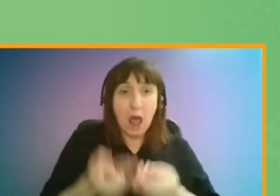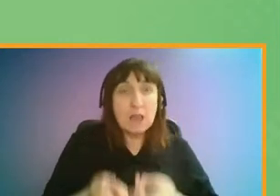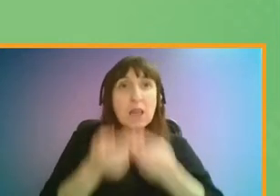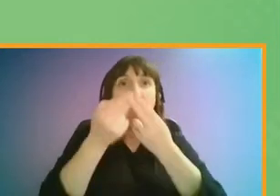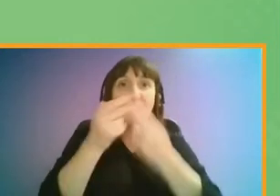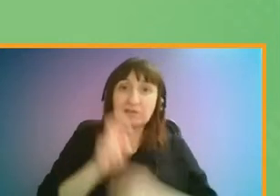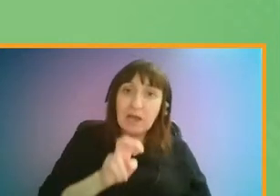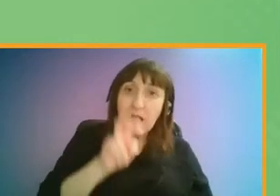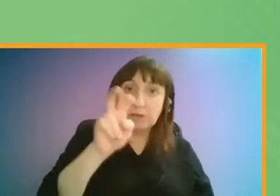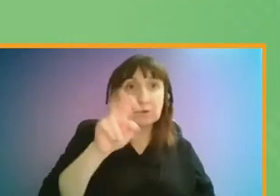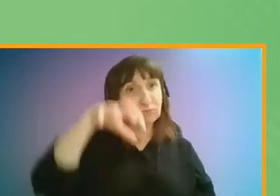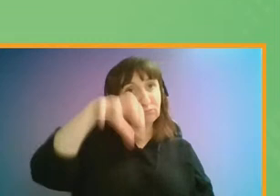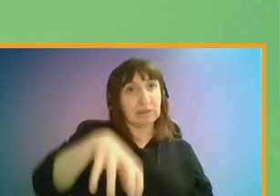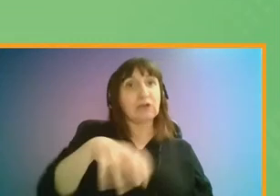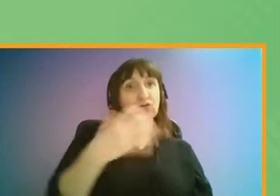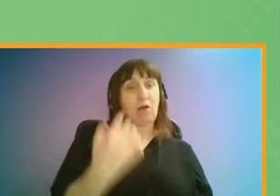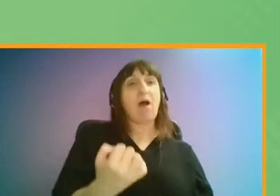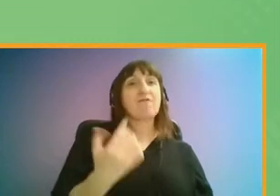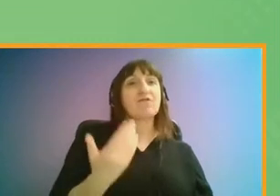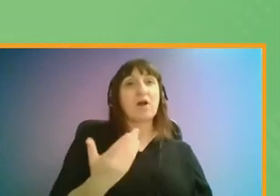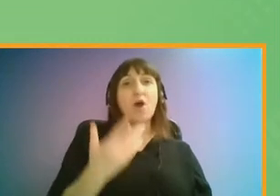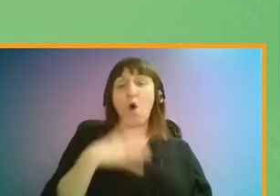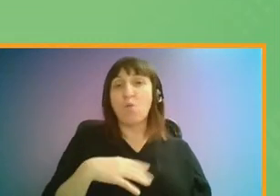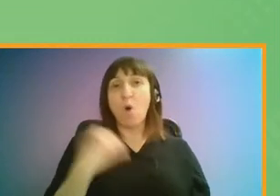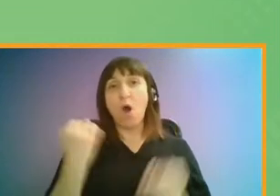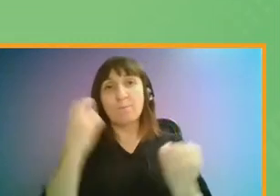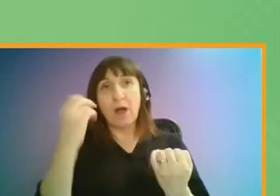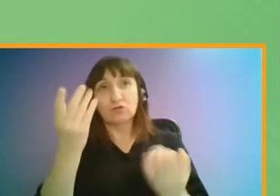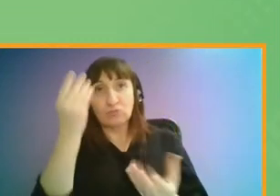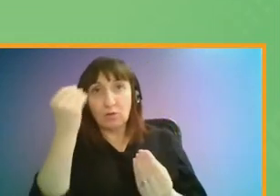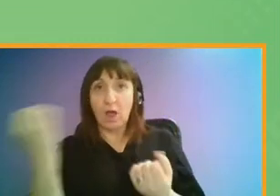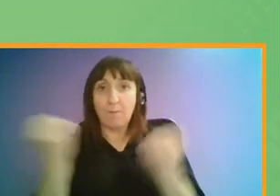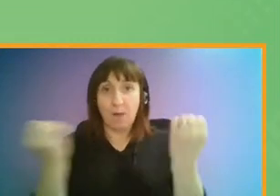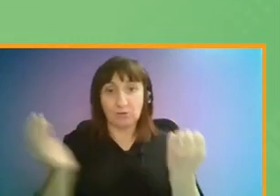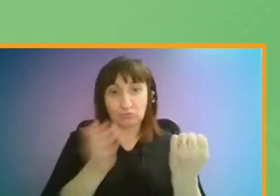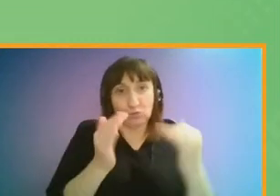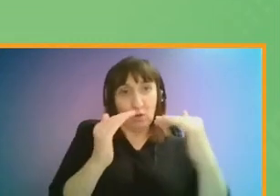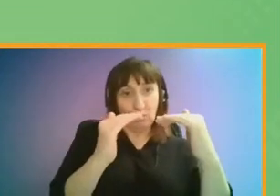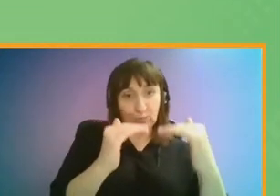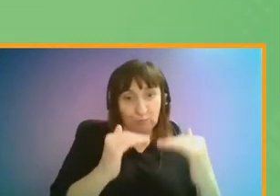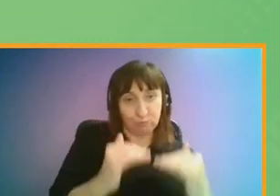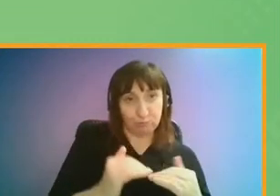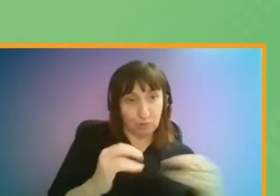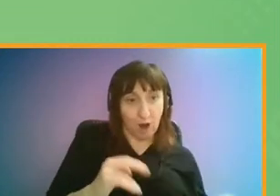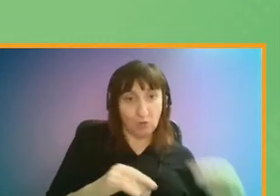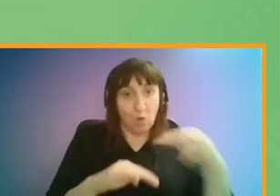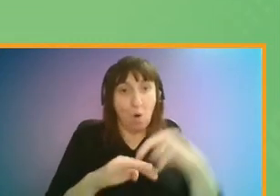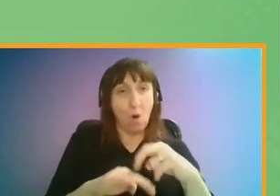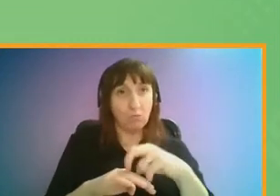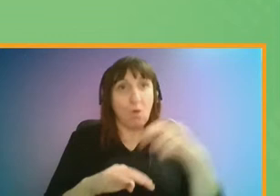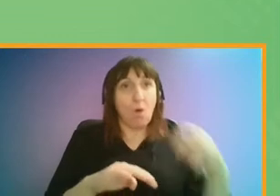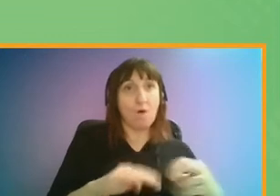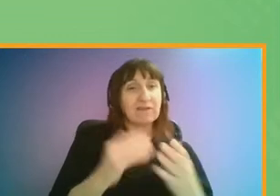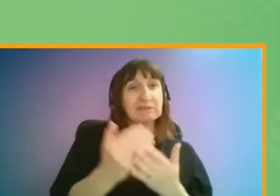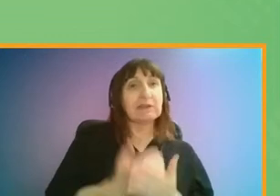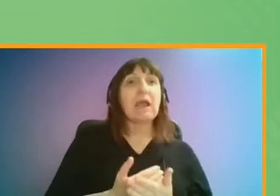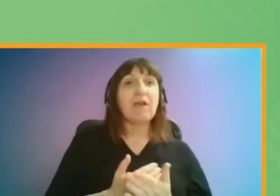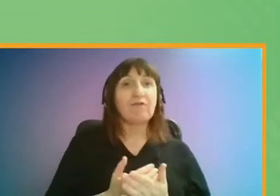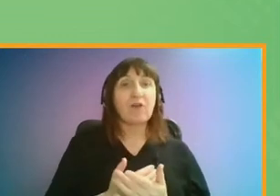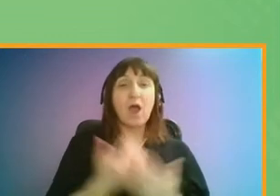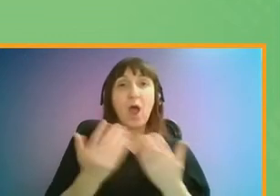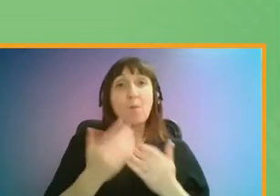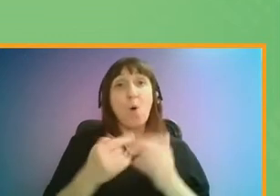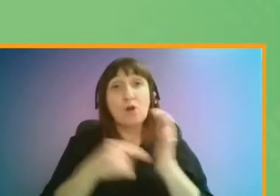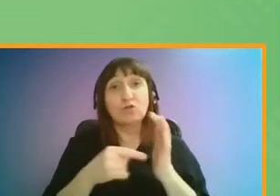escalators at stations. They also wanted bus drivers lowering their buses at stops to allow passengers to get on and off safely, and for there to be more